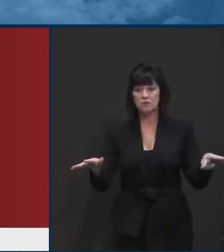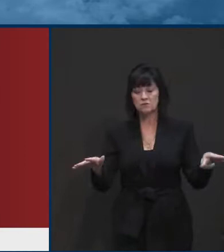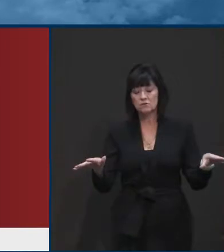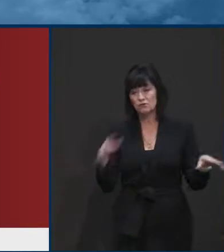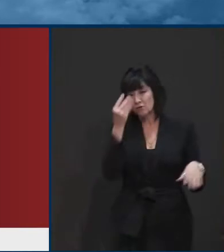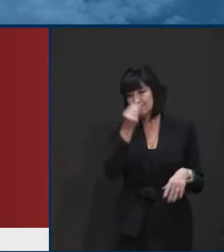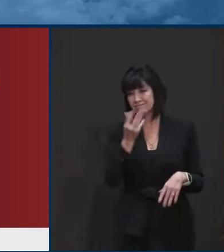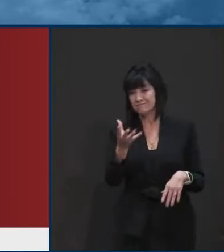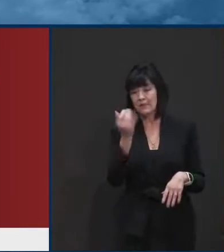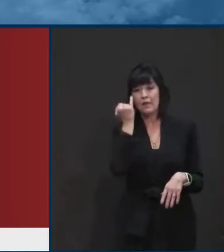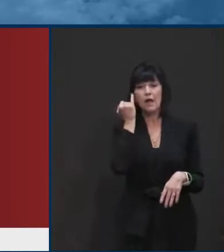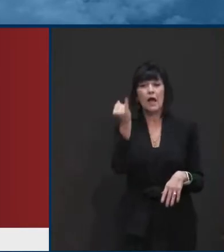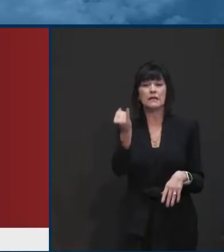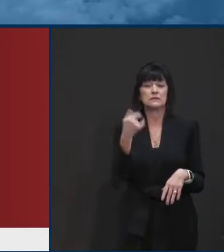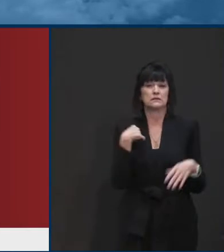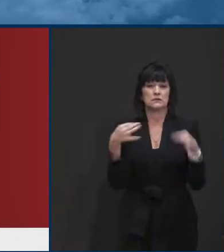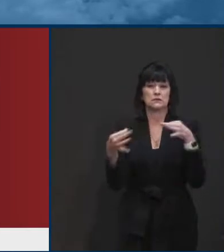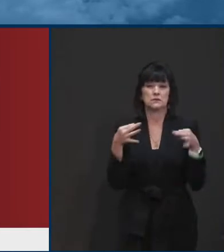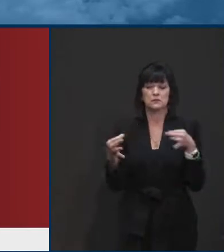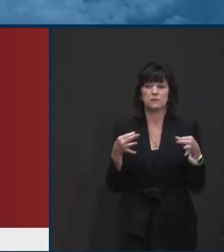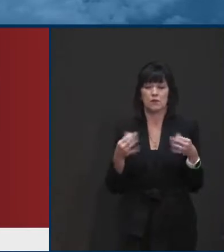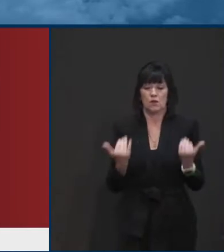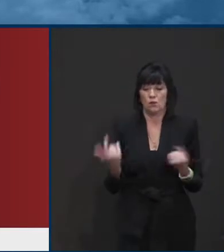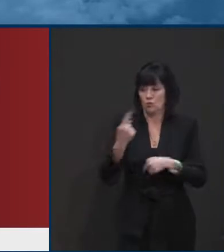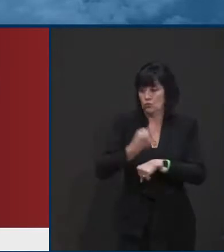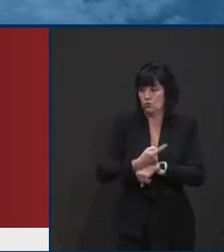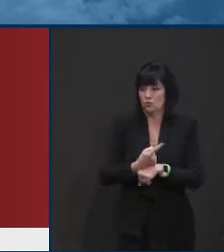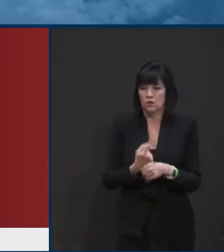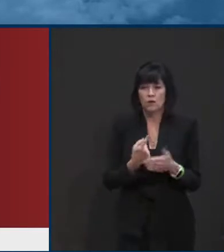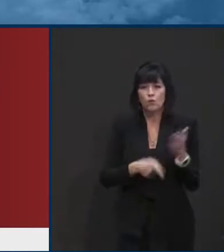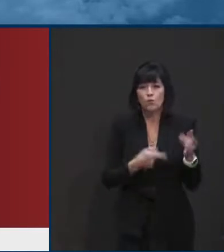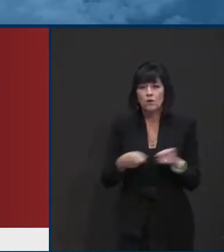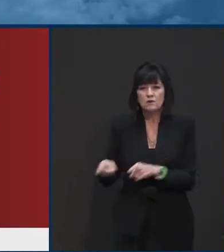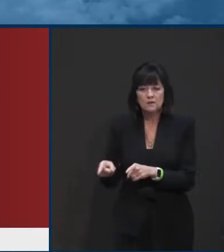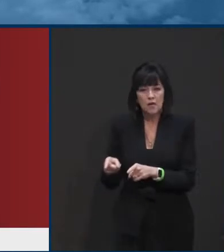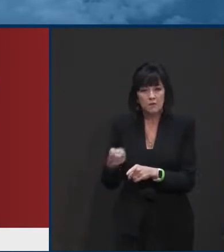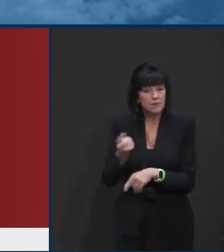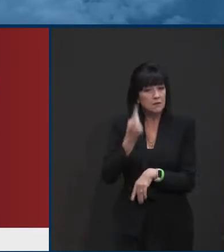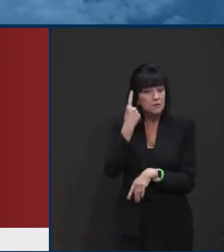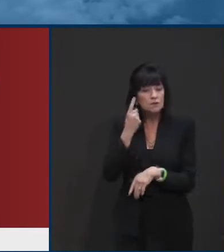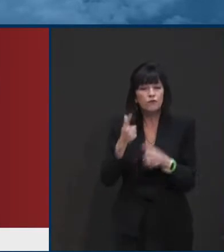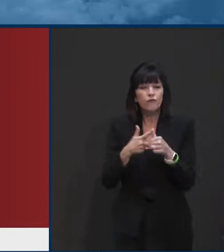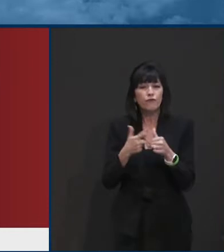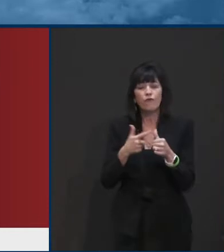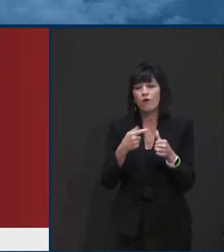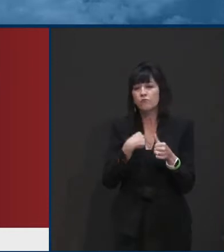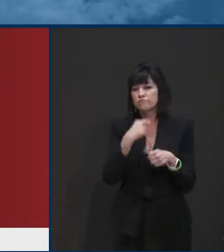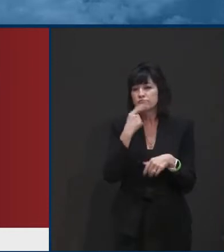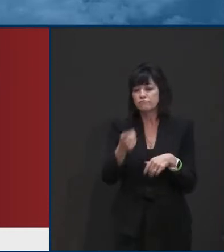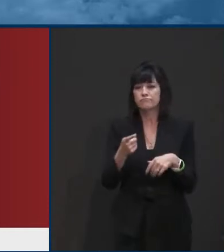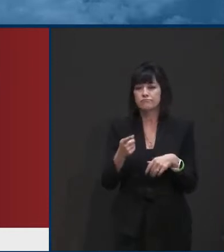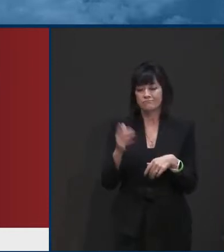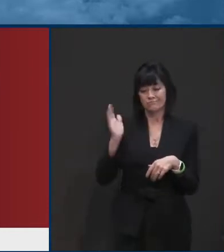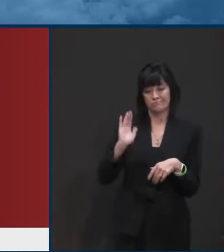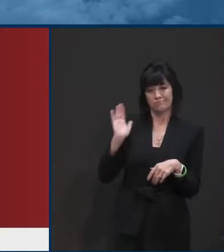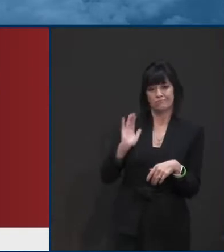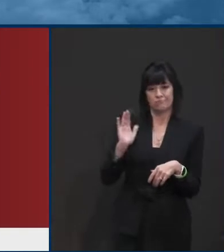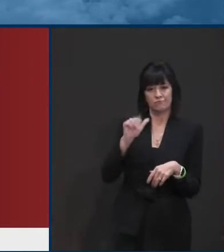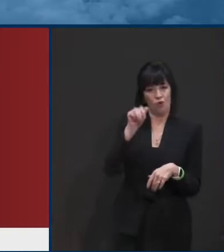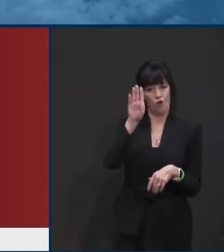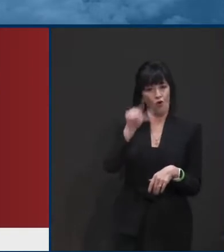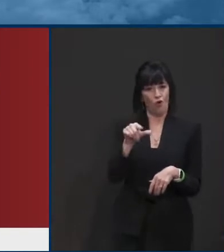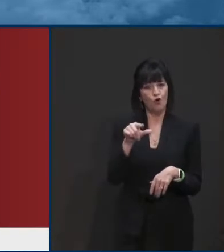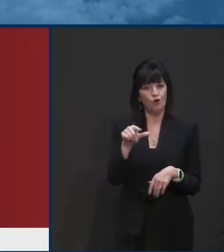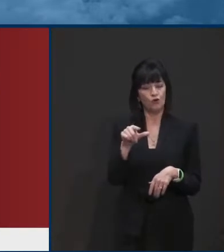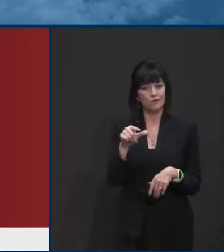before we get into the data dashboard, if you think back in August, when I was complaining about